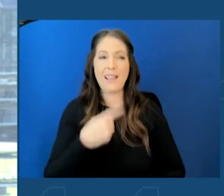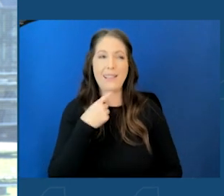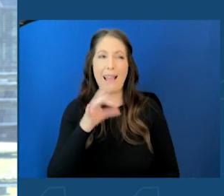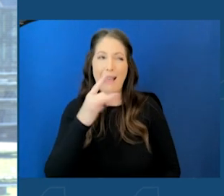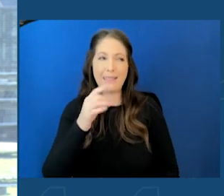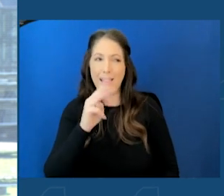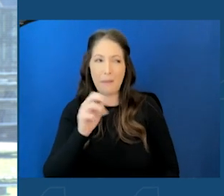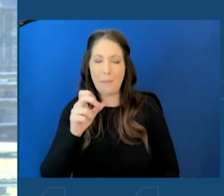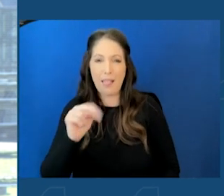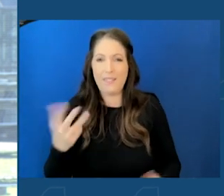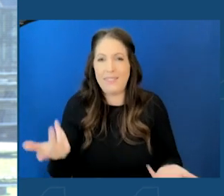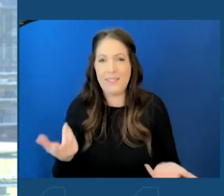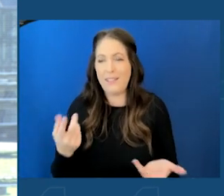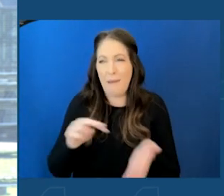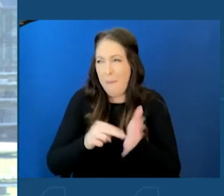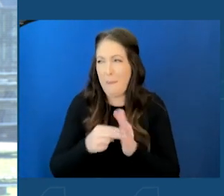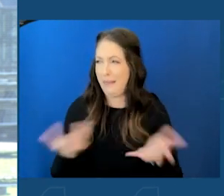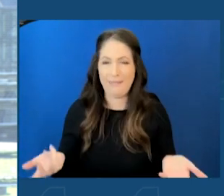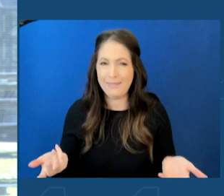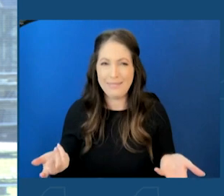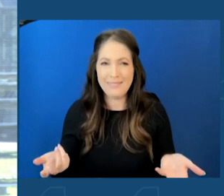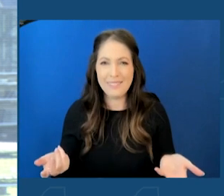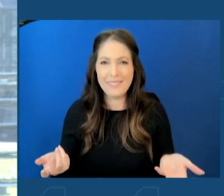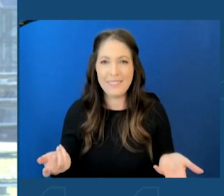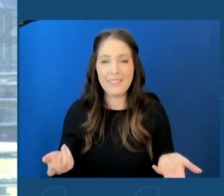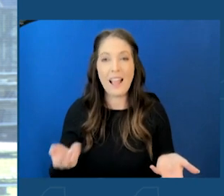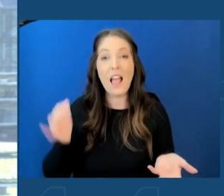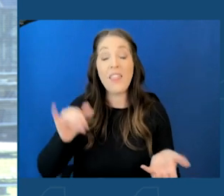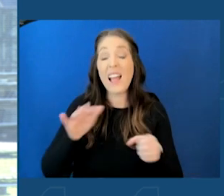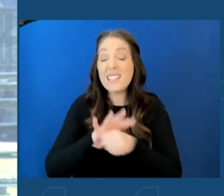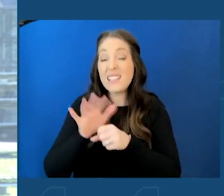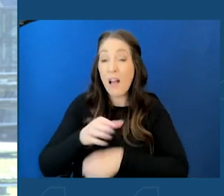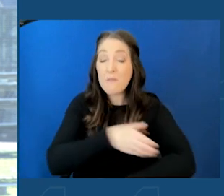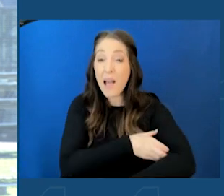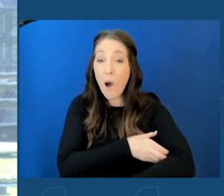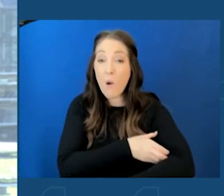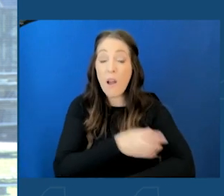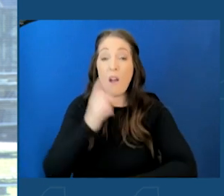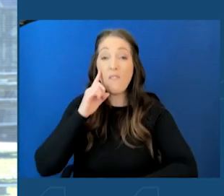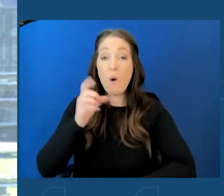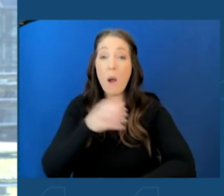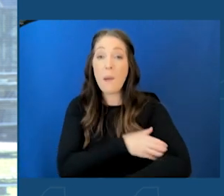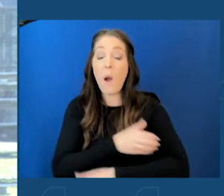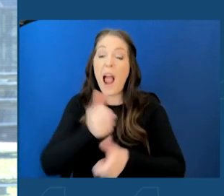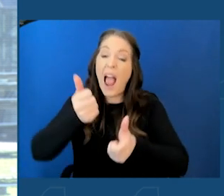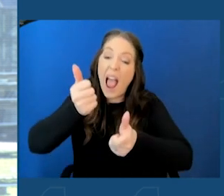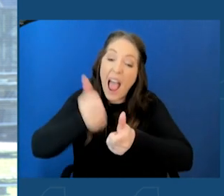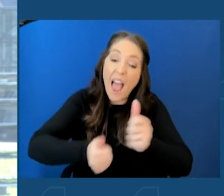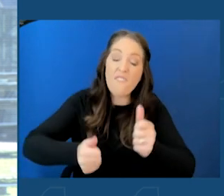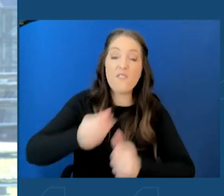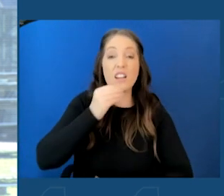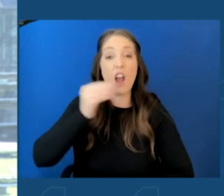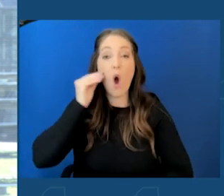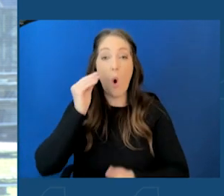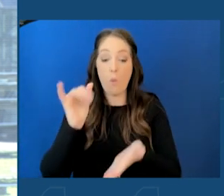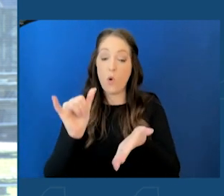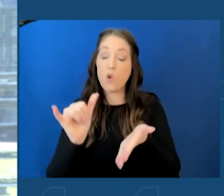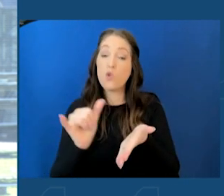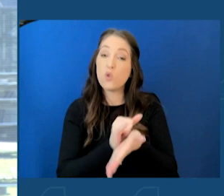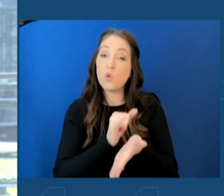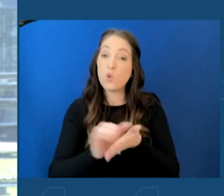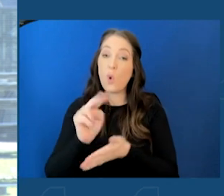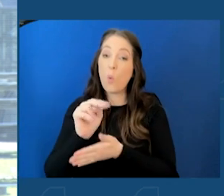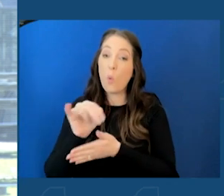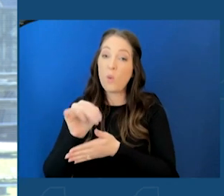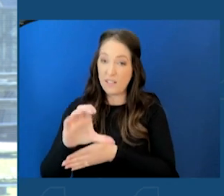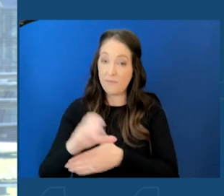say, what, 18 million gig? What does that mean? That's enough power to power every home in New York City. Every home in New York City